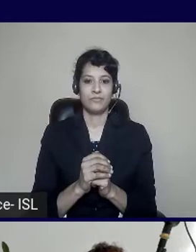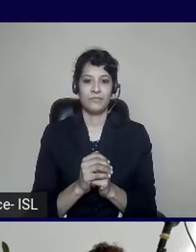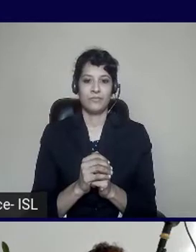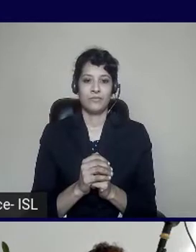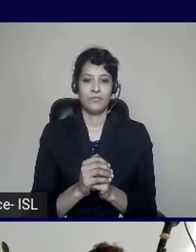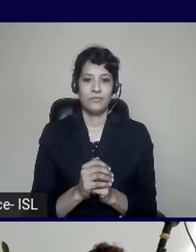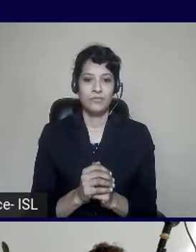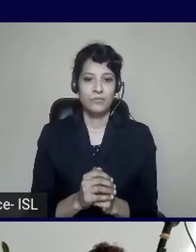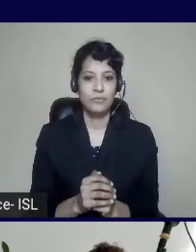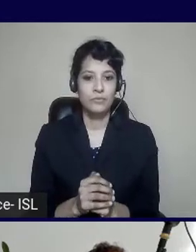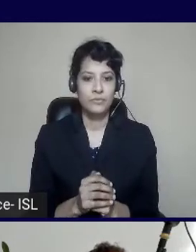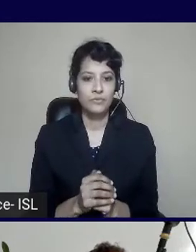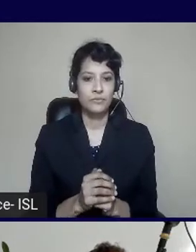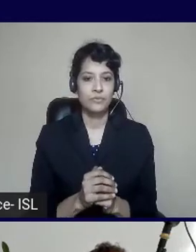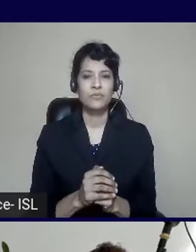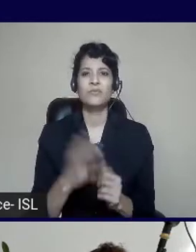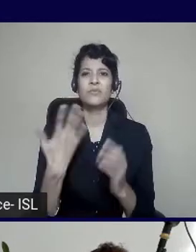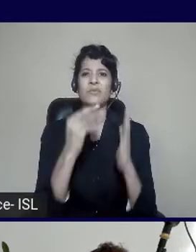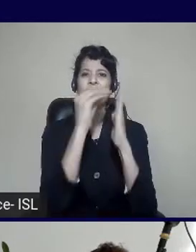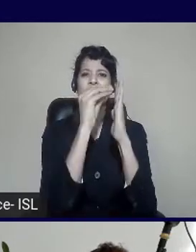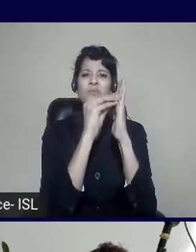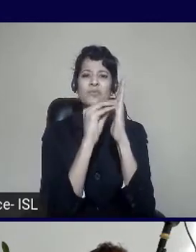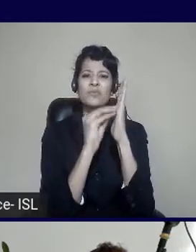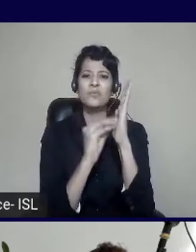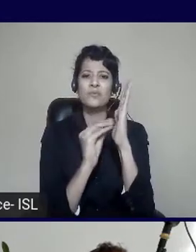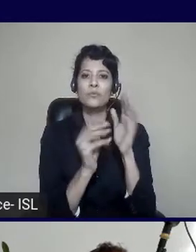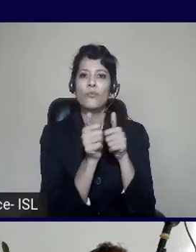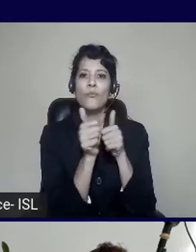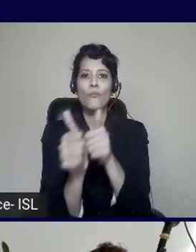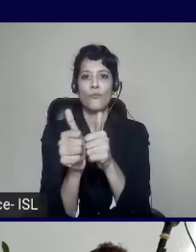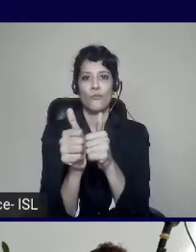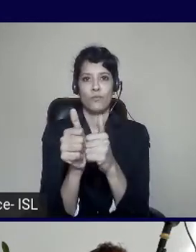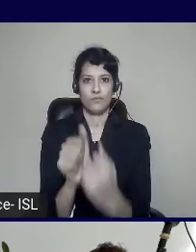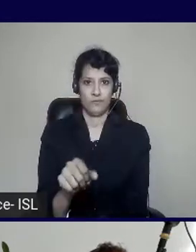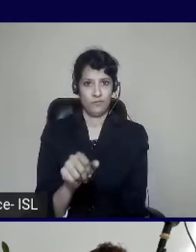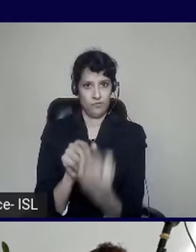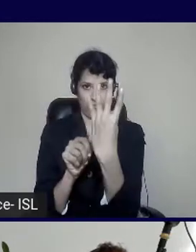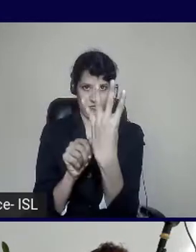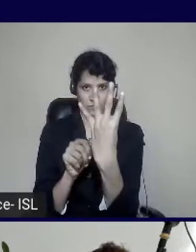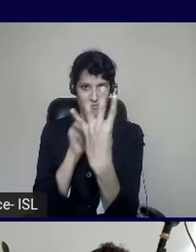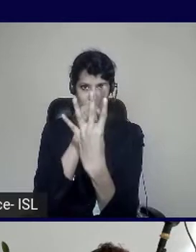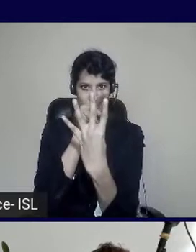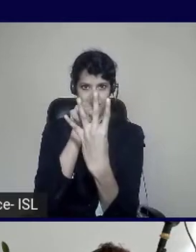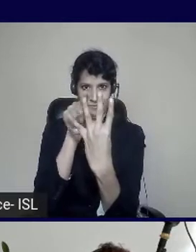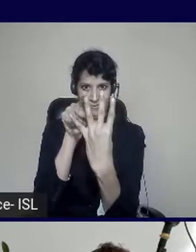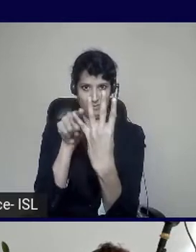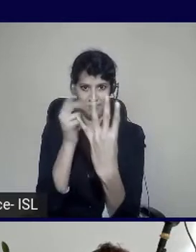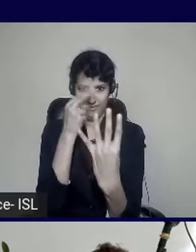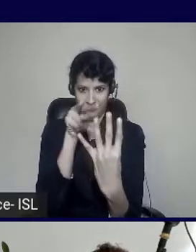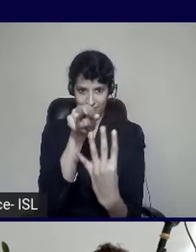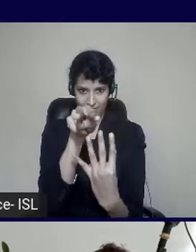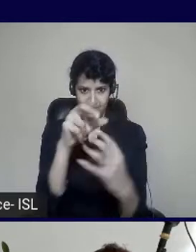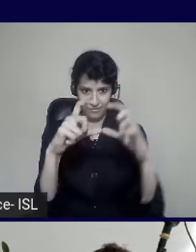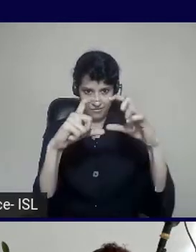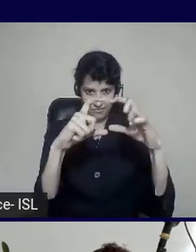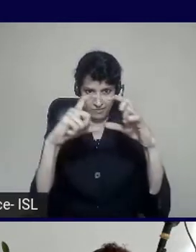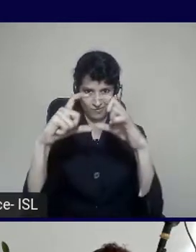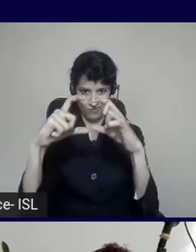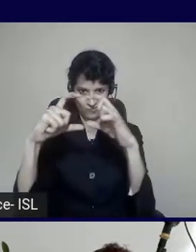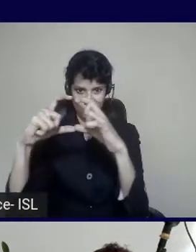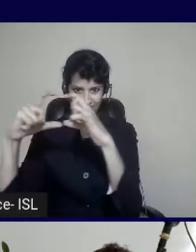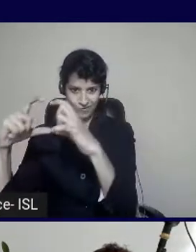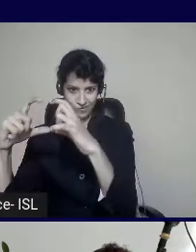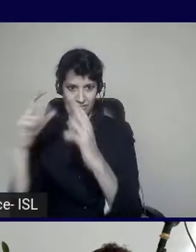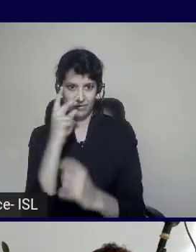Accessibility Guidelines, is, is to say that there's only four principles. Perceivable. Can you see it? I wear glasses. It's got a little blue tint there